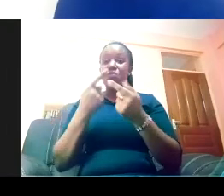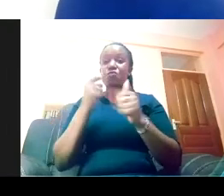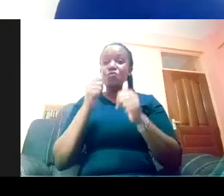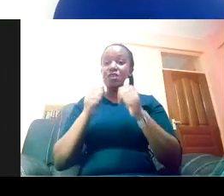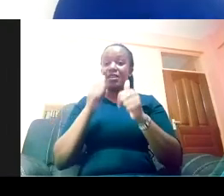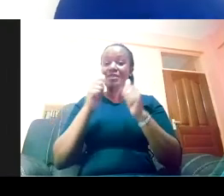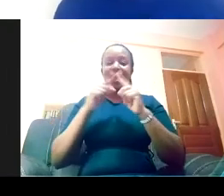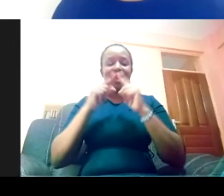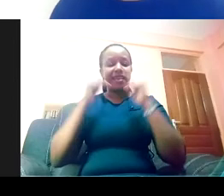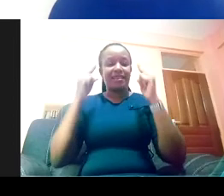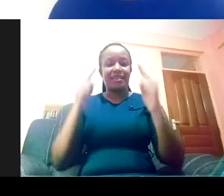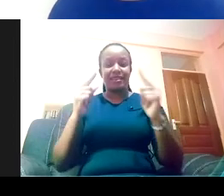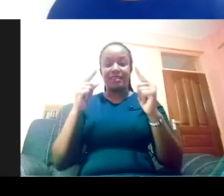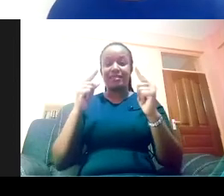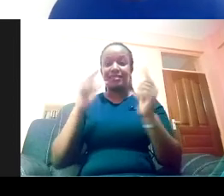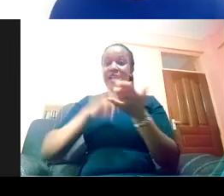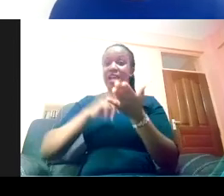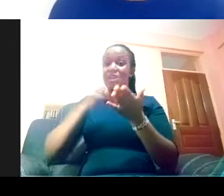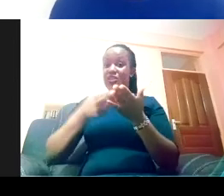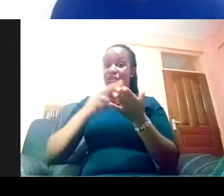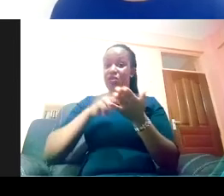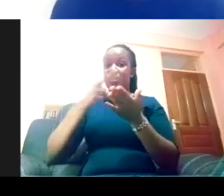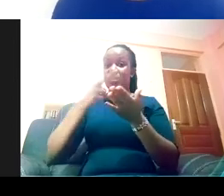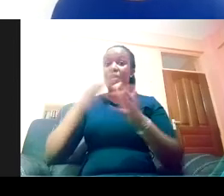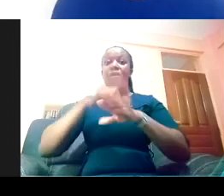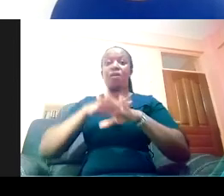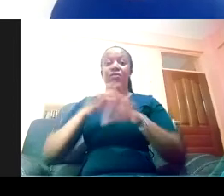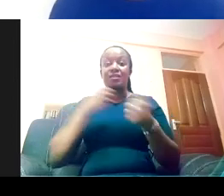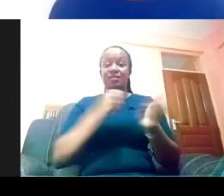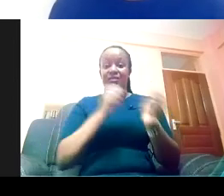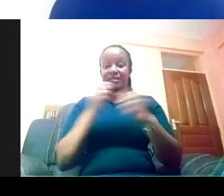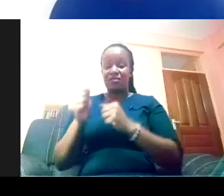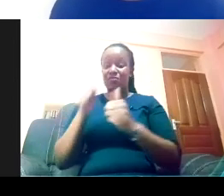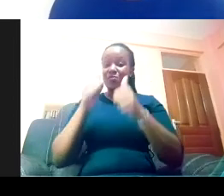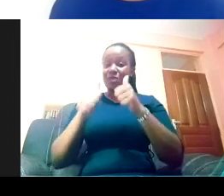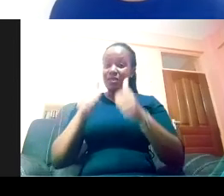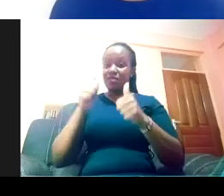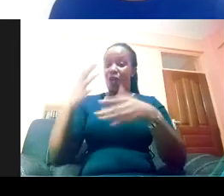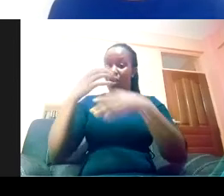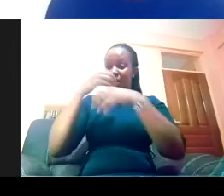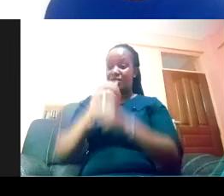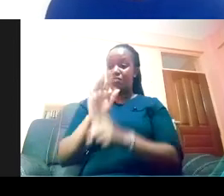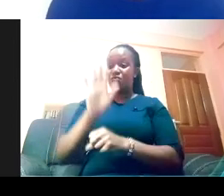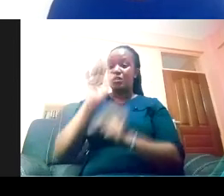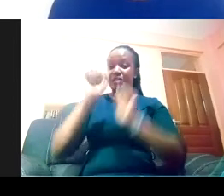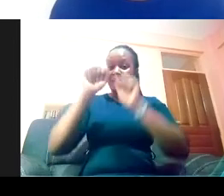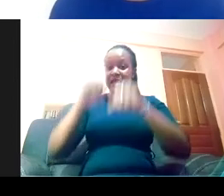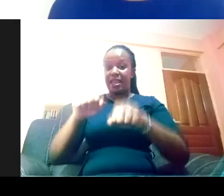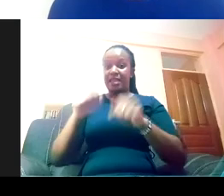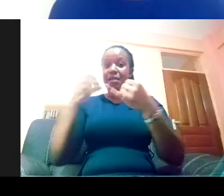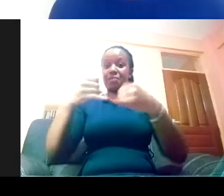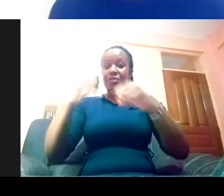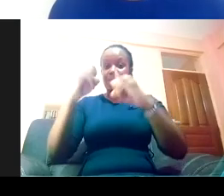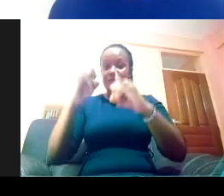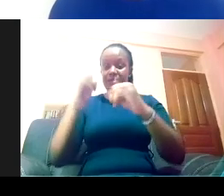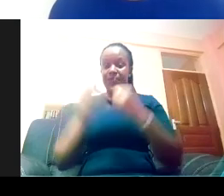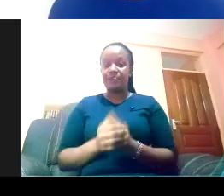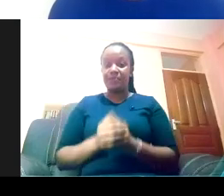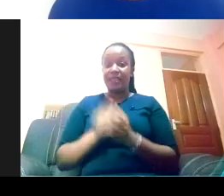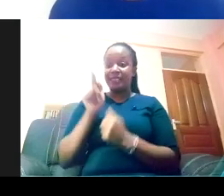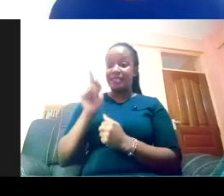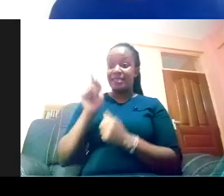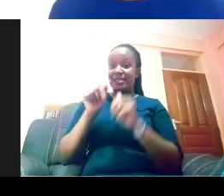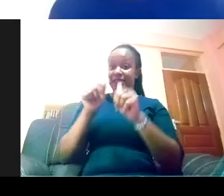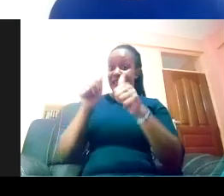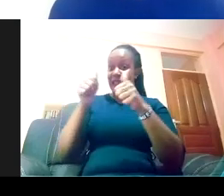to explore what strategies your organization can implement is PolicyLink. That's another nonprofit think